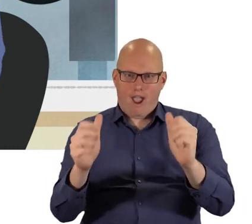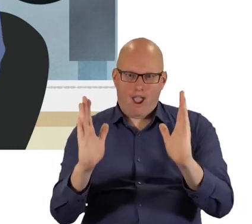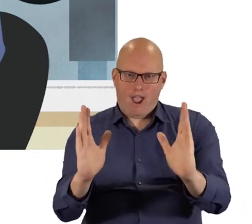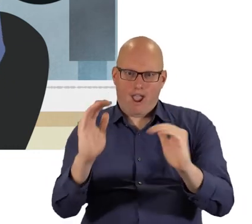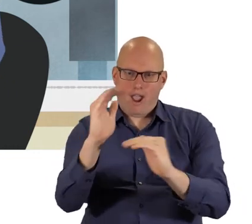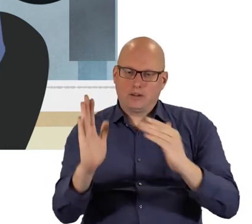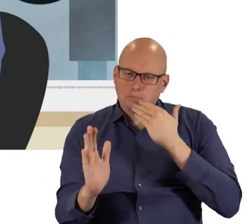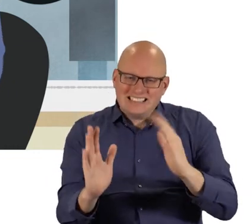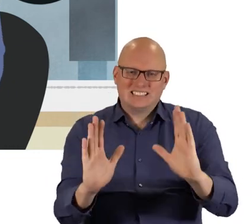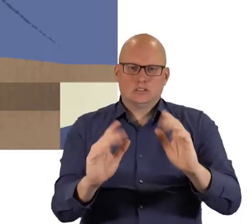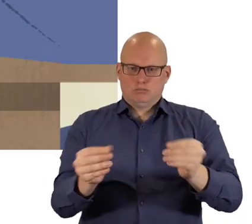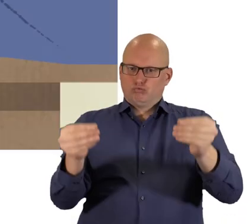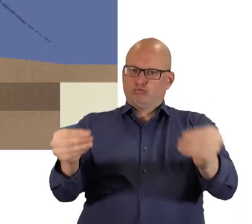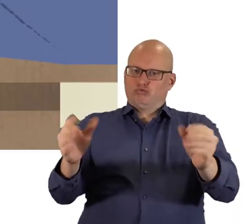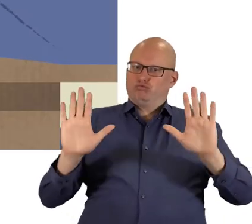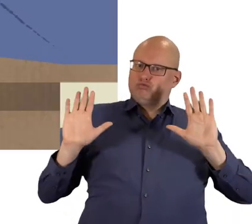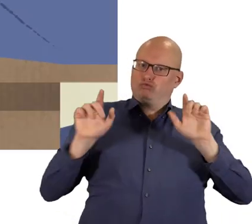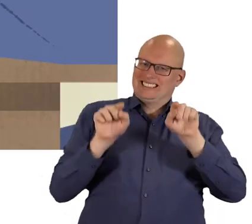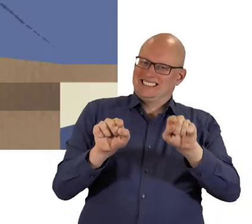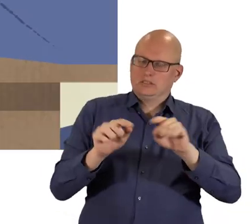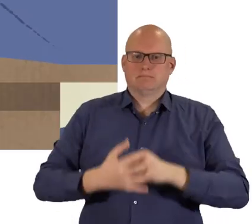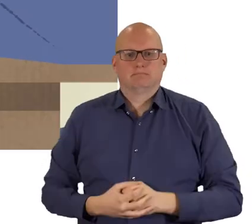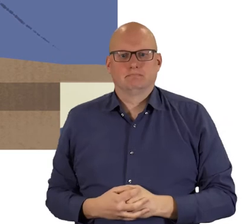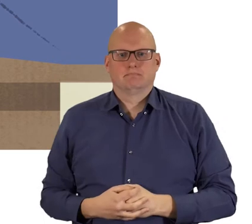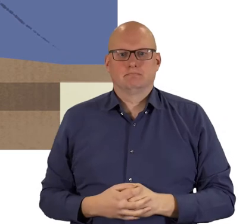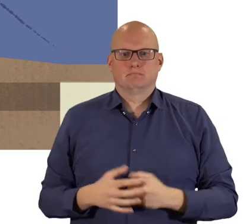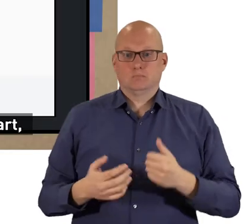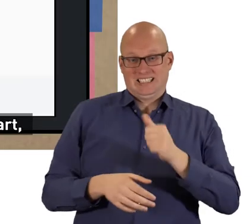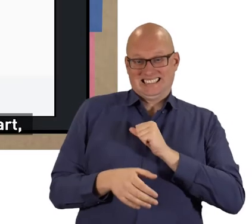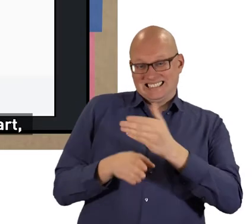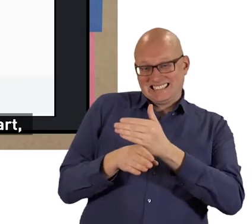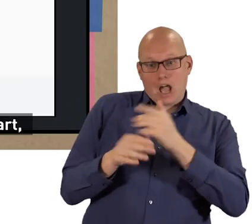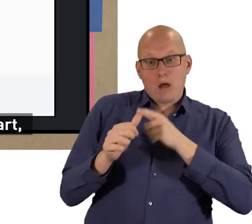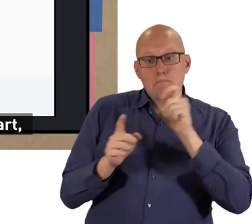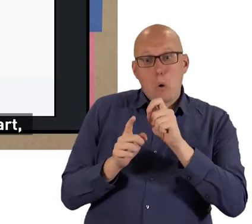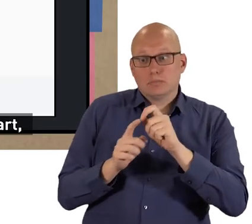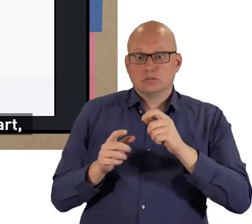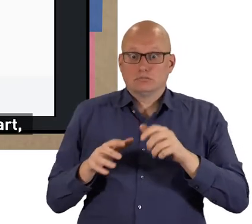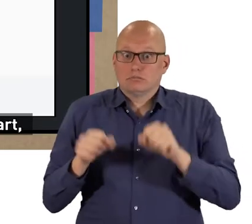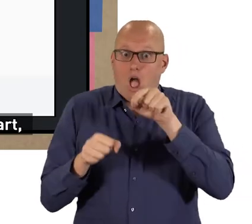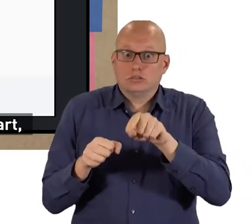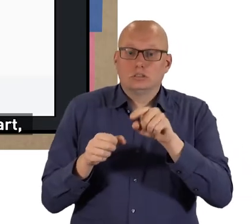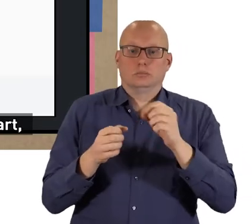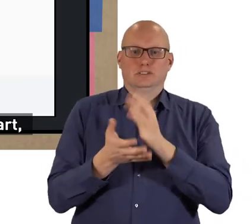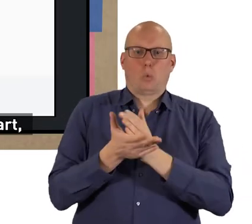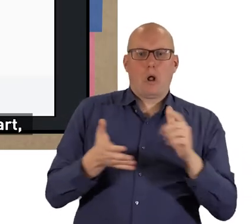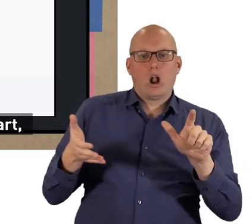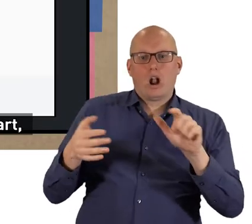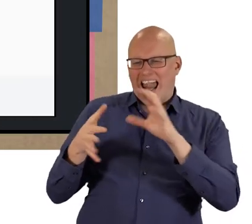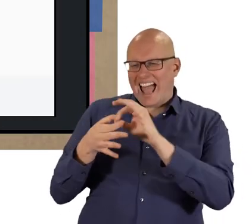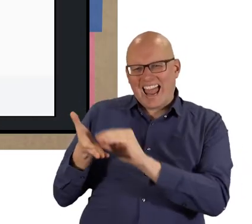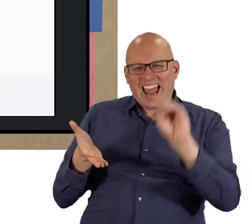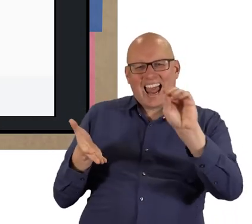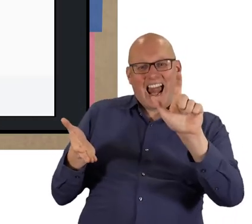as steady as possible, propping it up if you can. A couple of minutes before your appointment is due to start